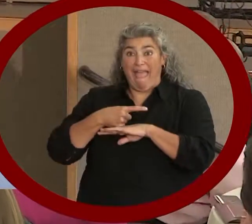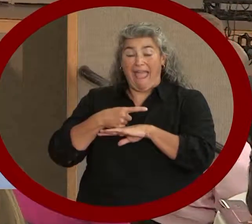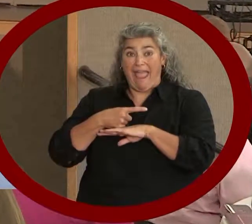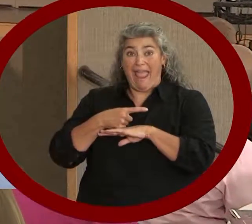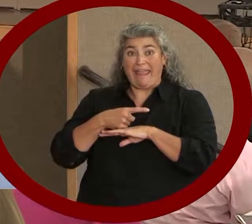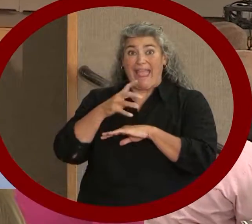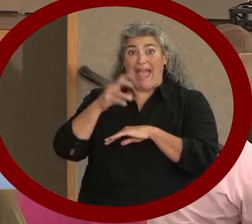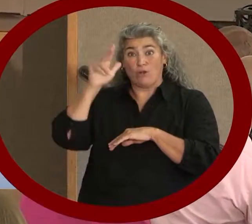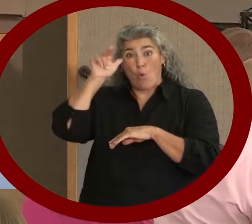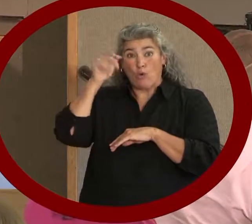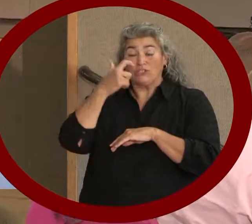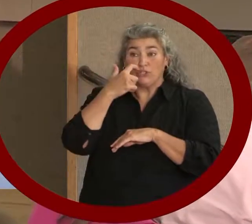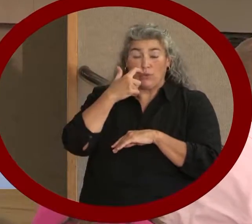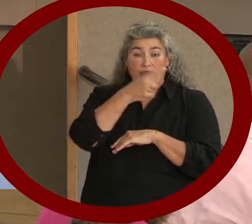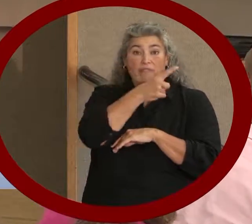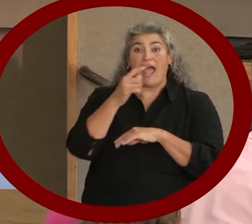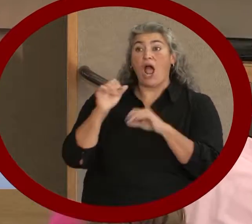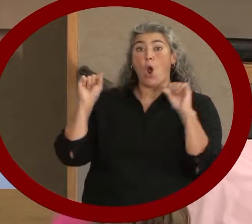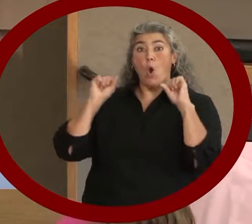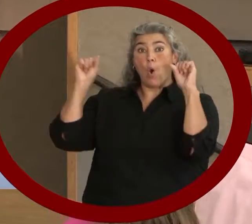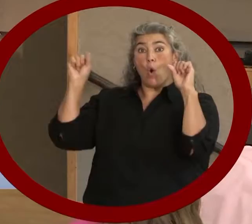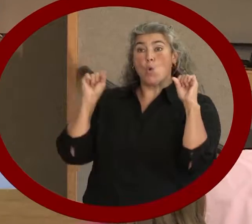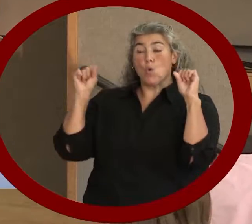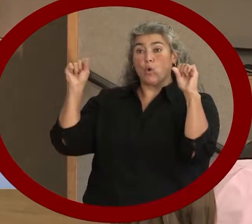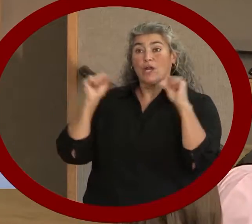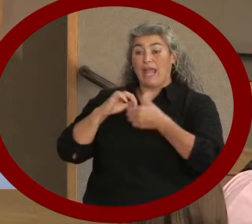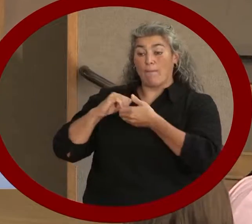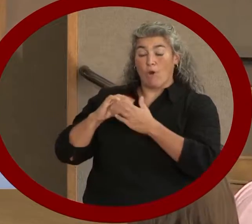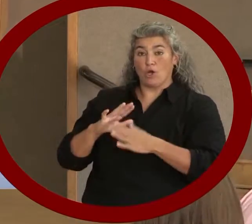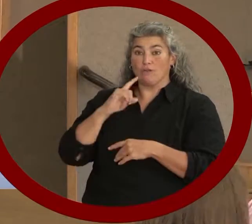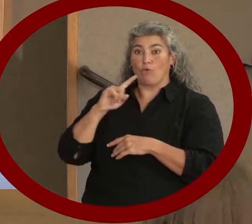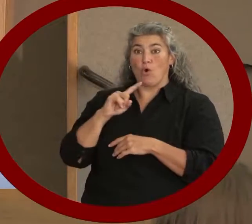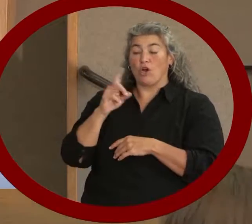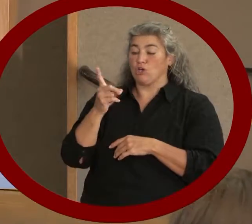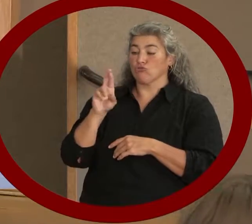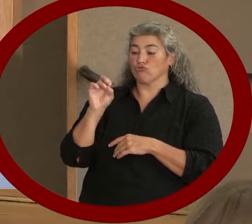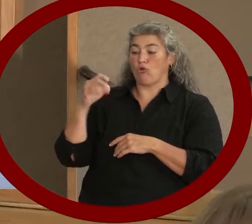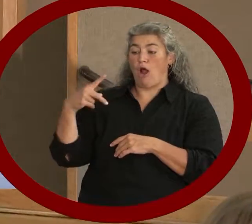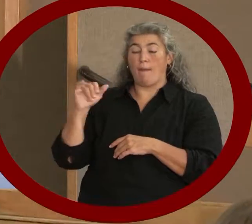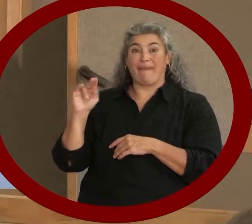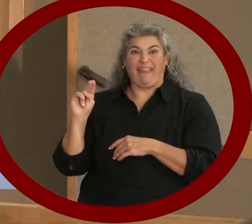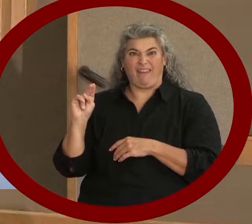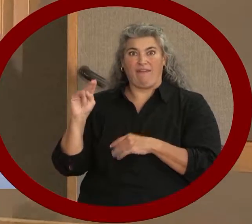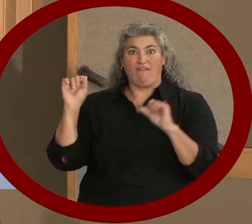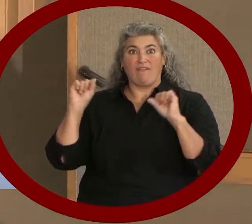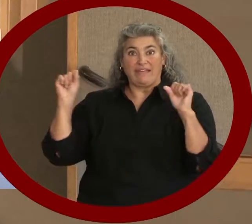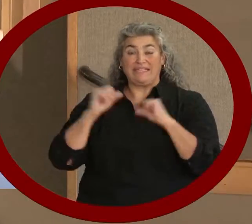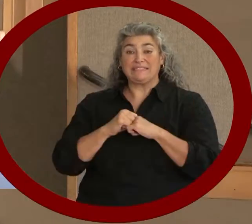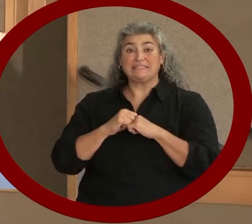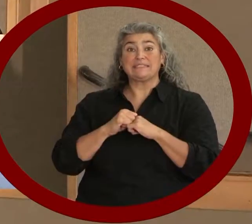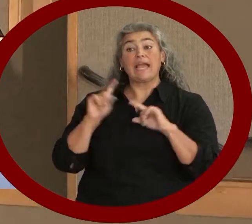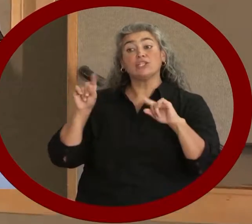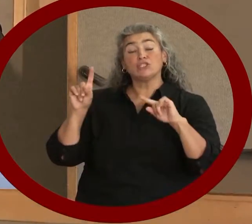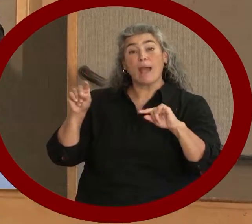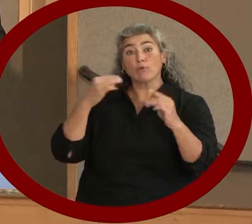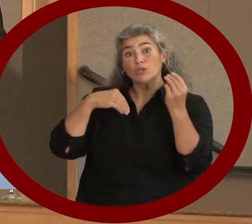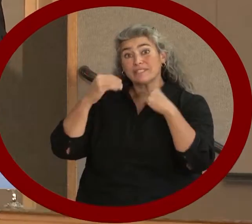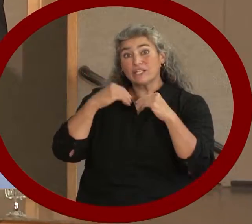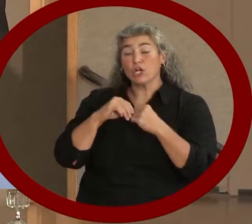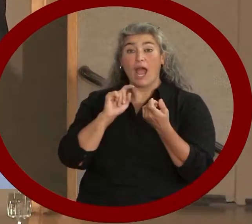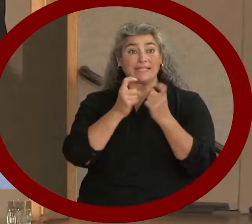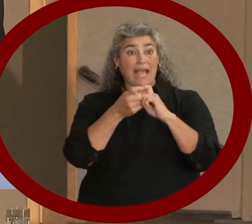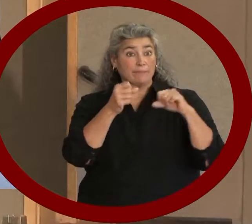been a workout partner for Drop in Fitness, Chaperone Dinners, helped with adaptive cycling